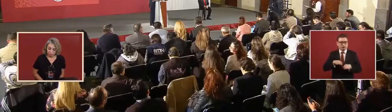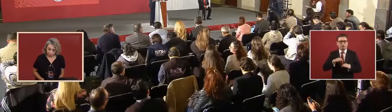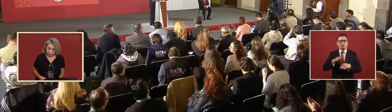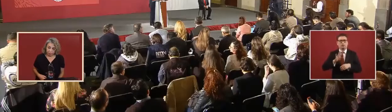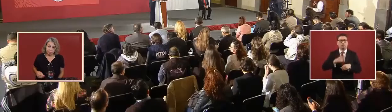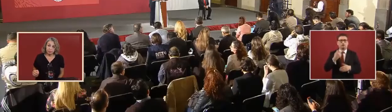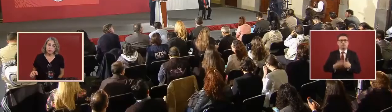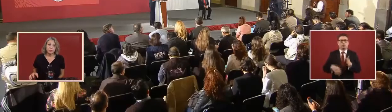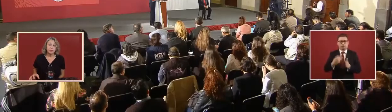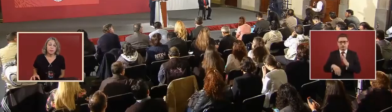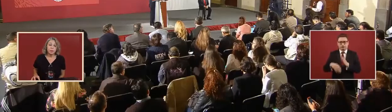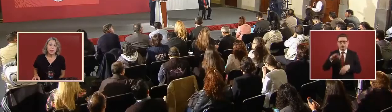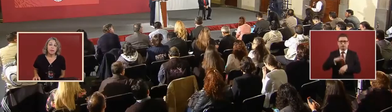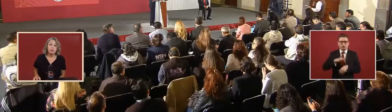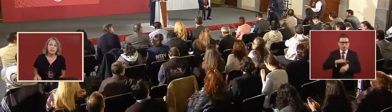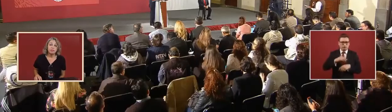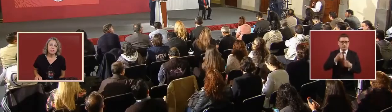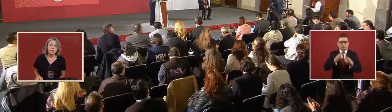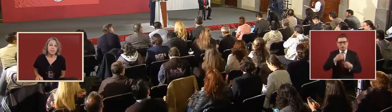deficit of specialists.